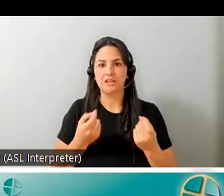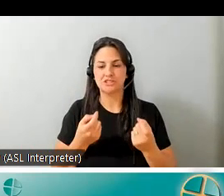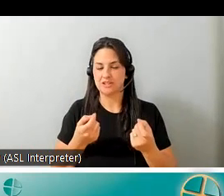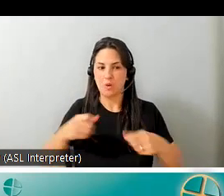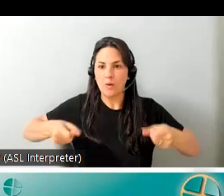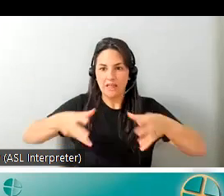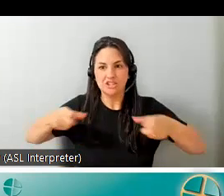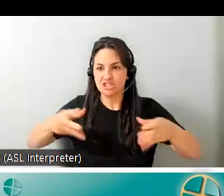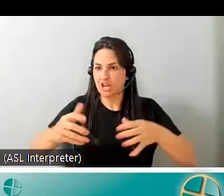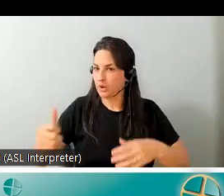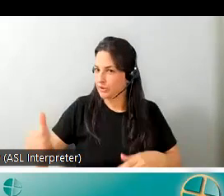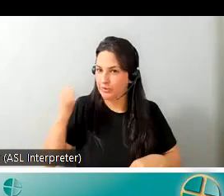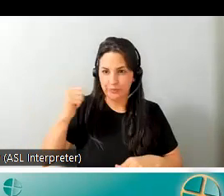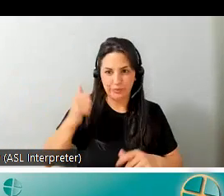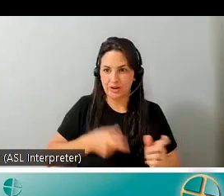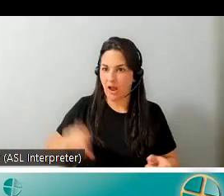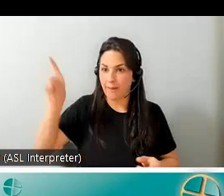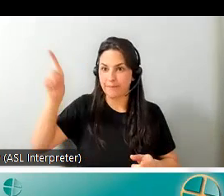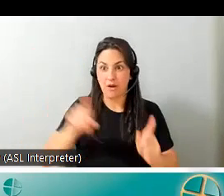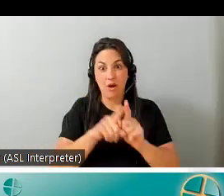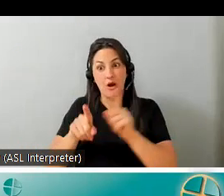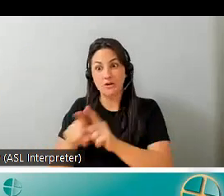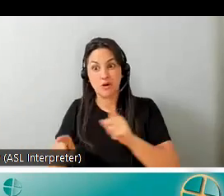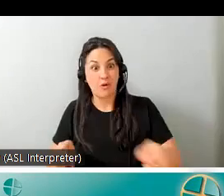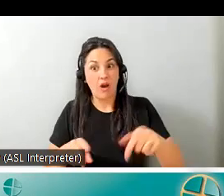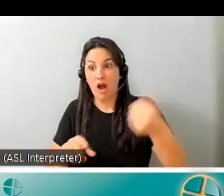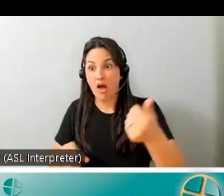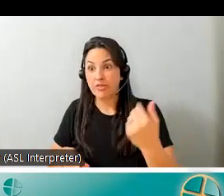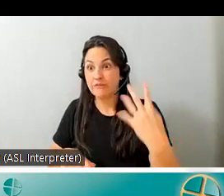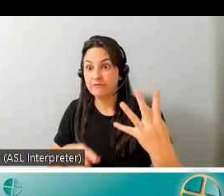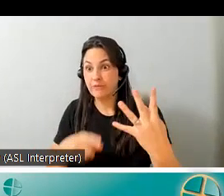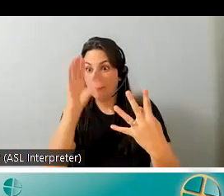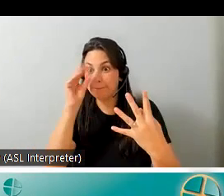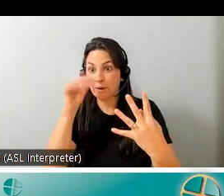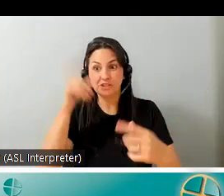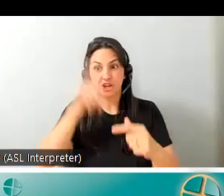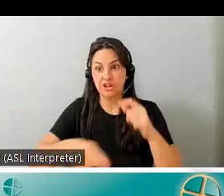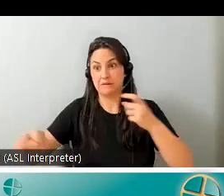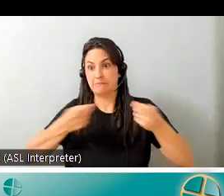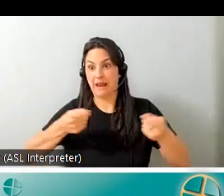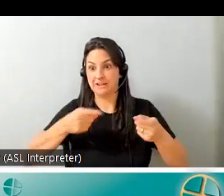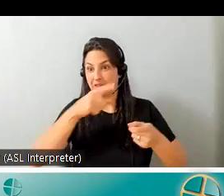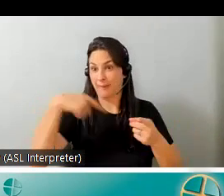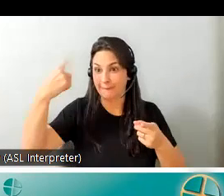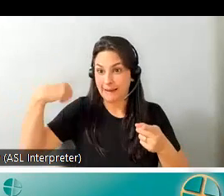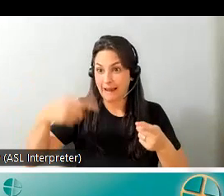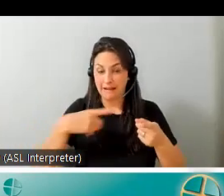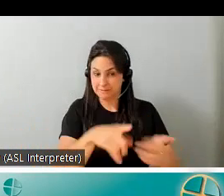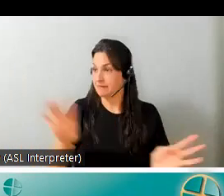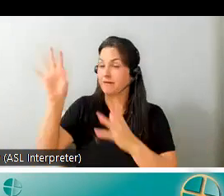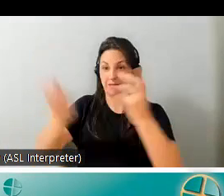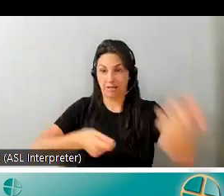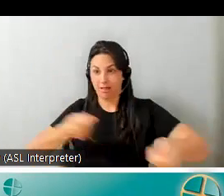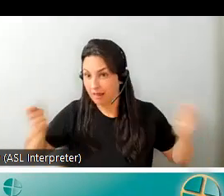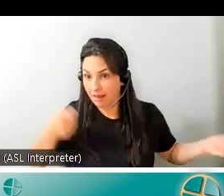she certainly couldn't leave those maniacs at the toboggan hill by themselves uh while she doubled back and got john and so not